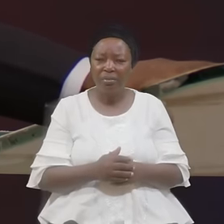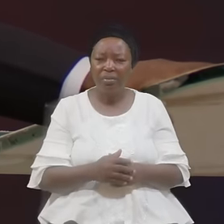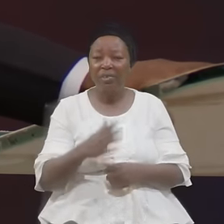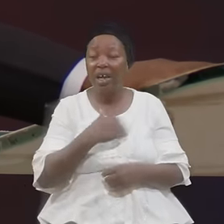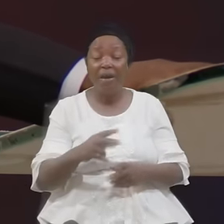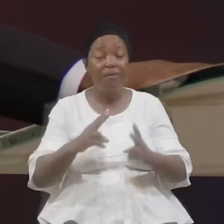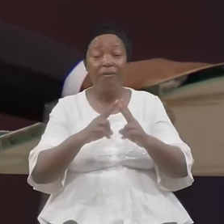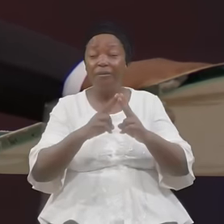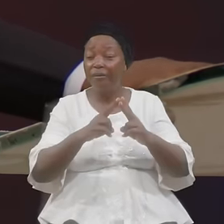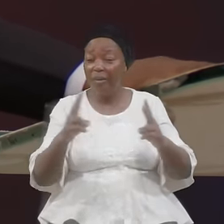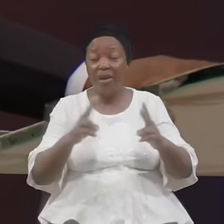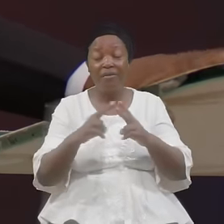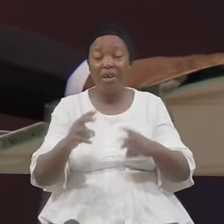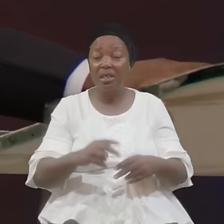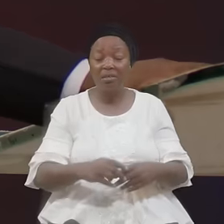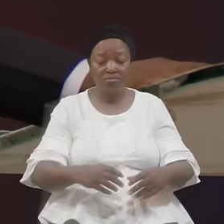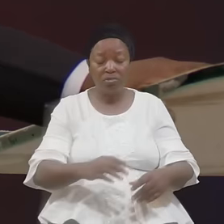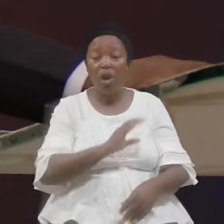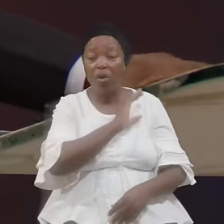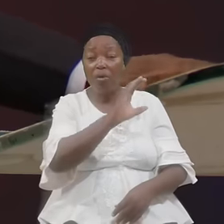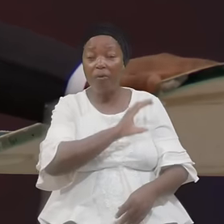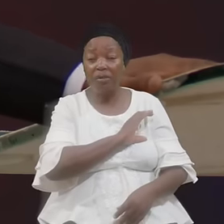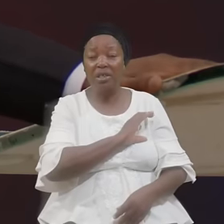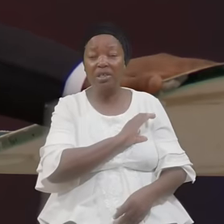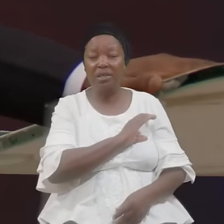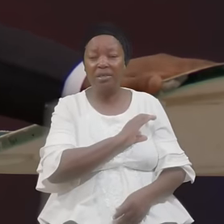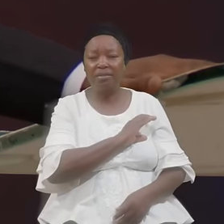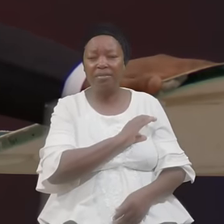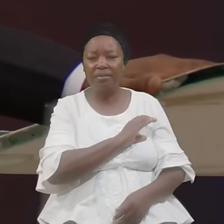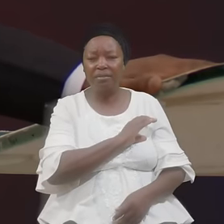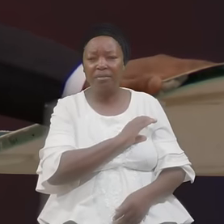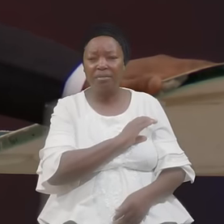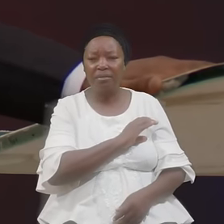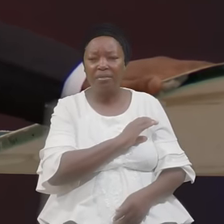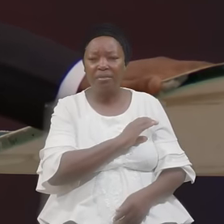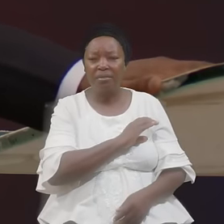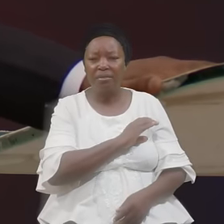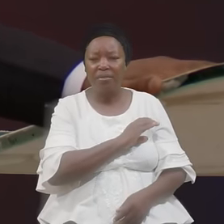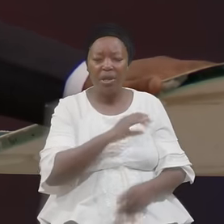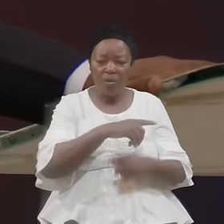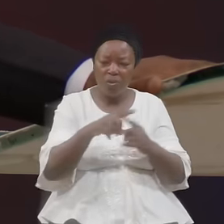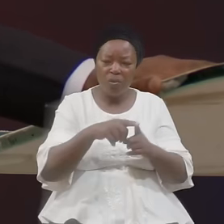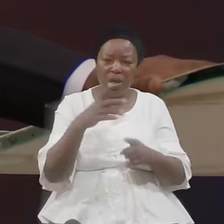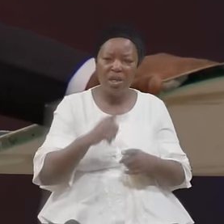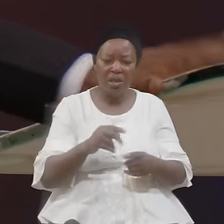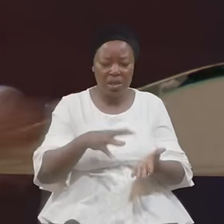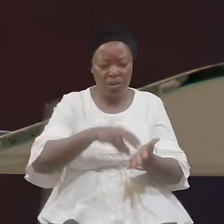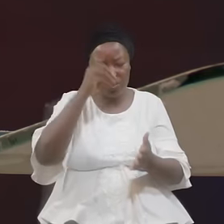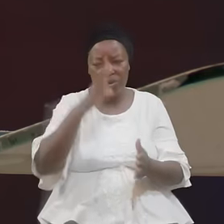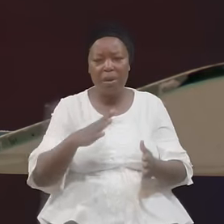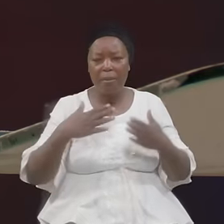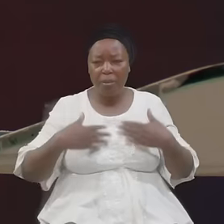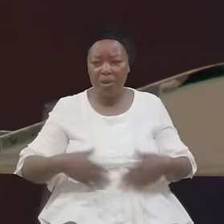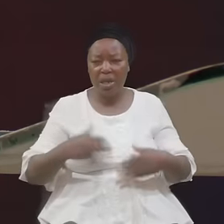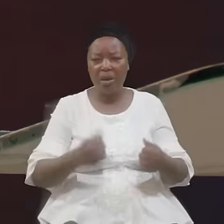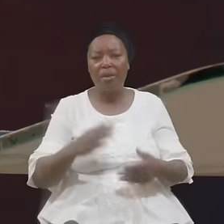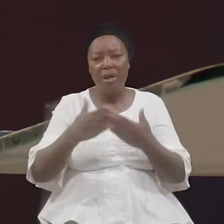Very Confident And When The Student Body Invited Me That